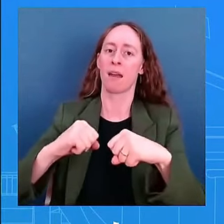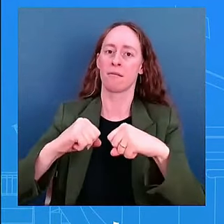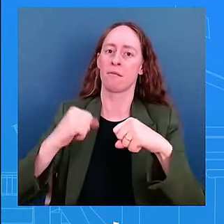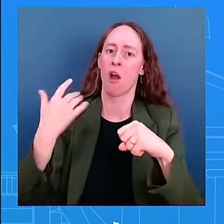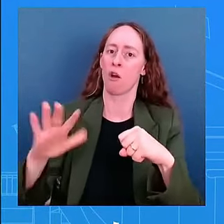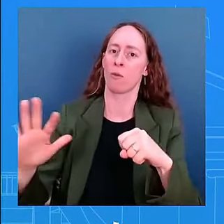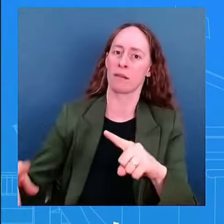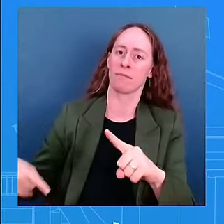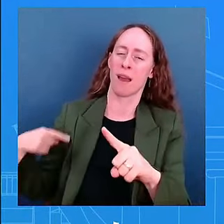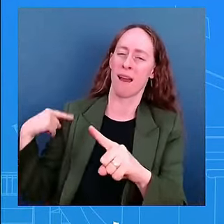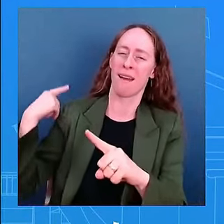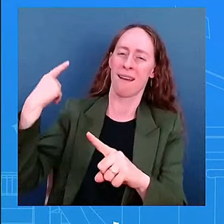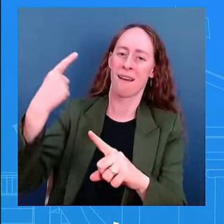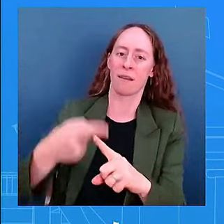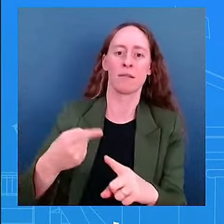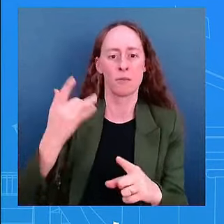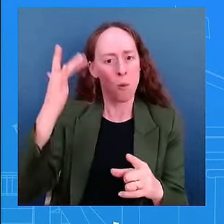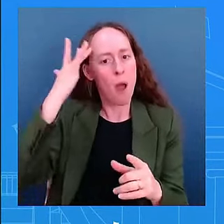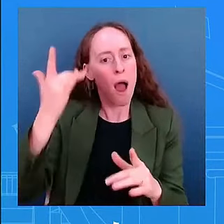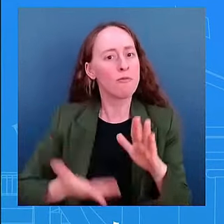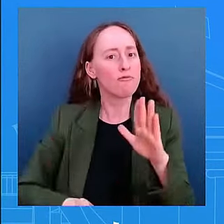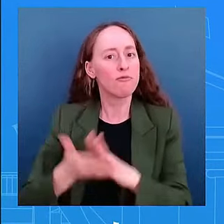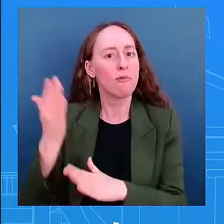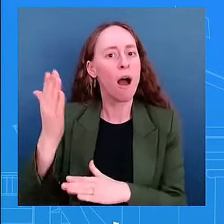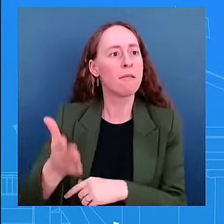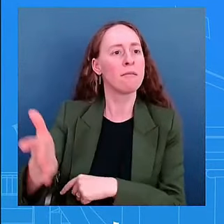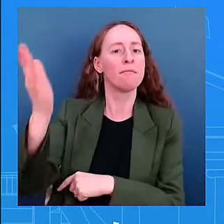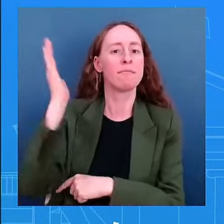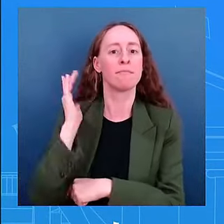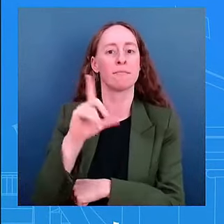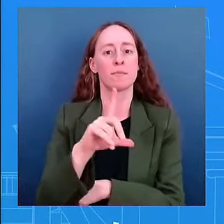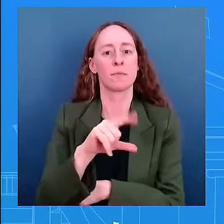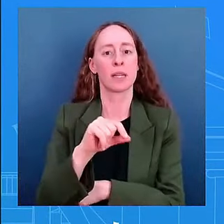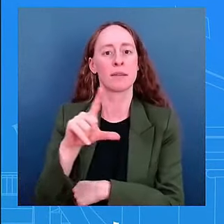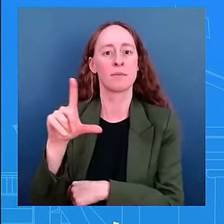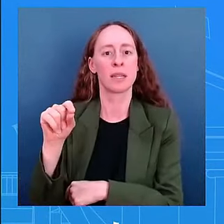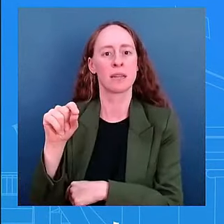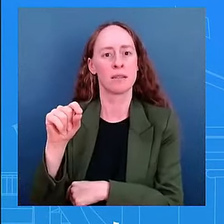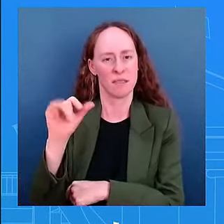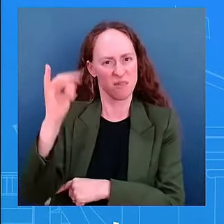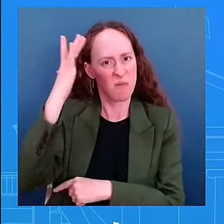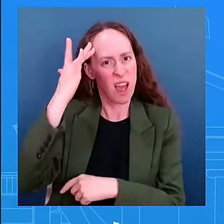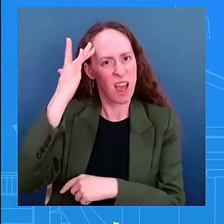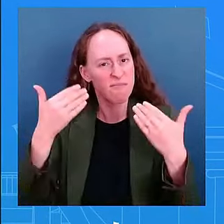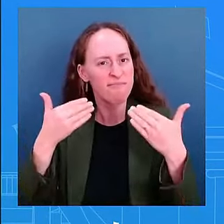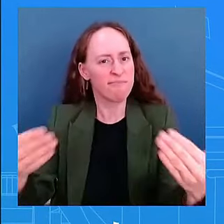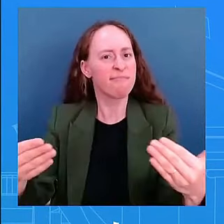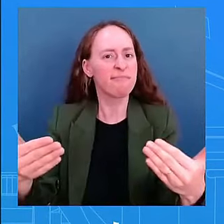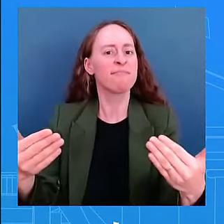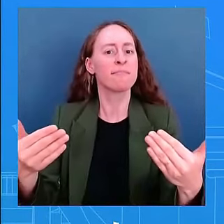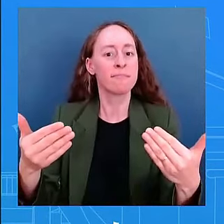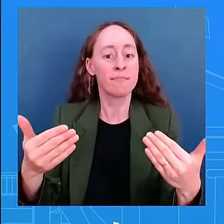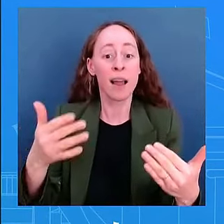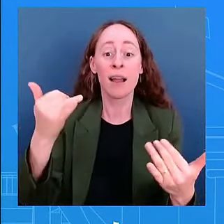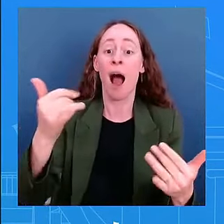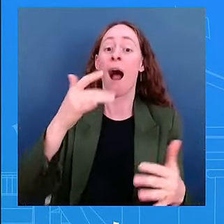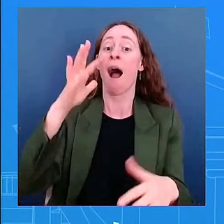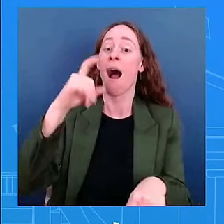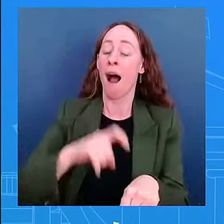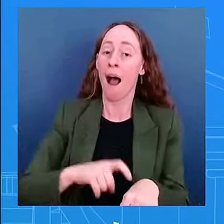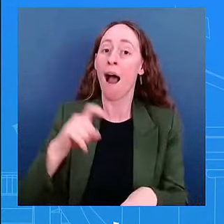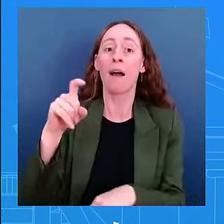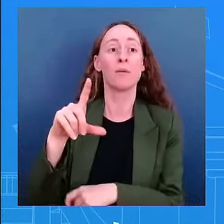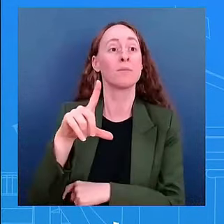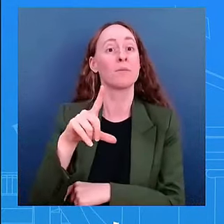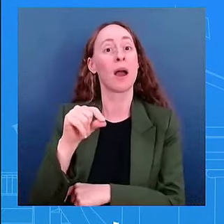is one of the reasons uh of of the the work that we were able to do 2022 the rule of law democracy was one of the